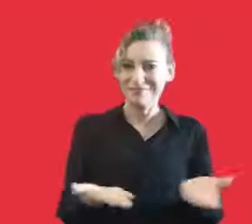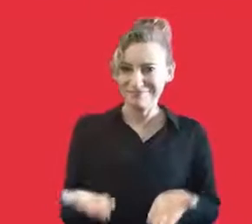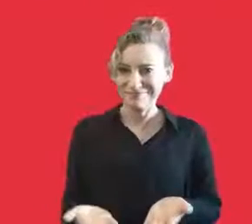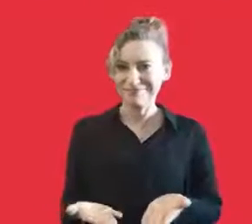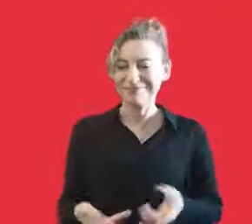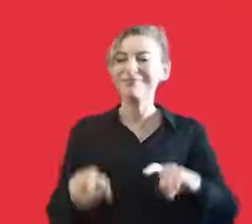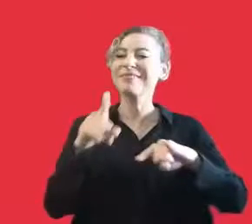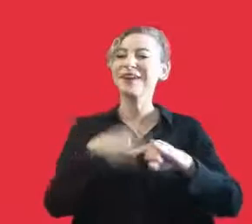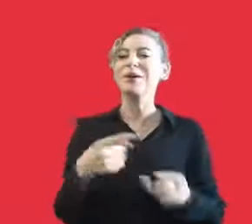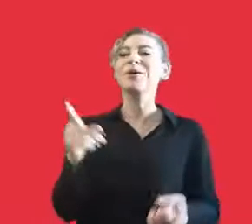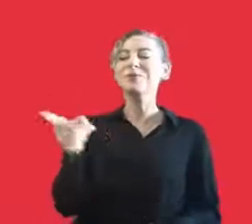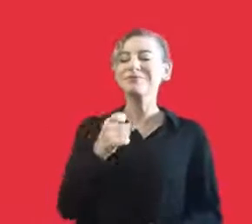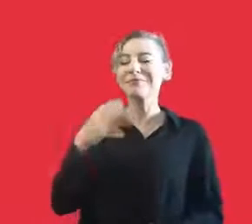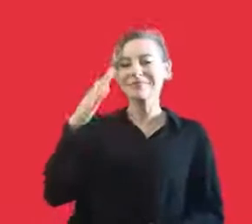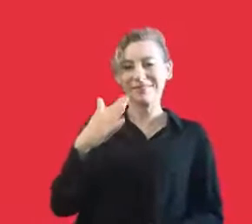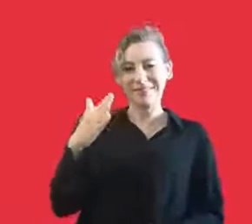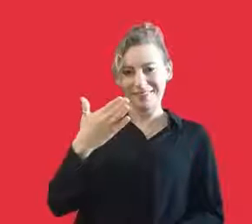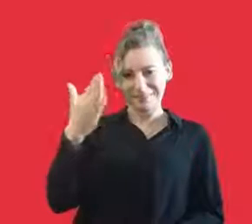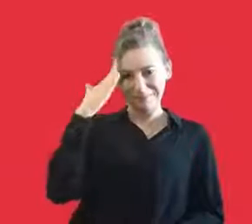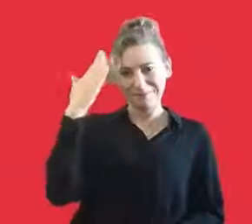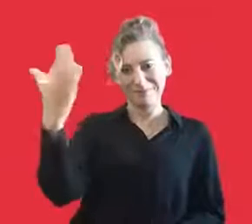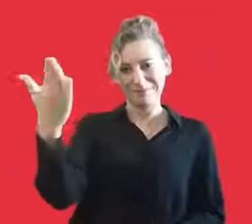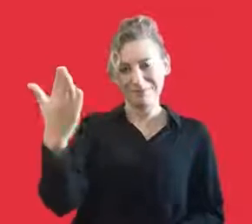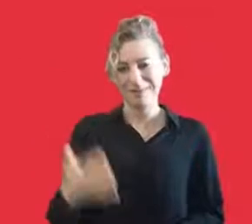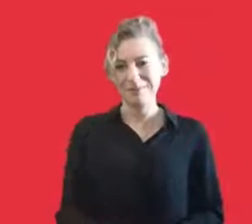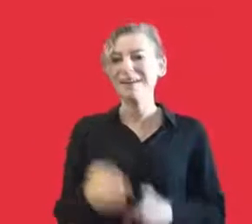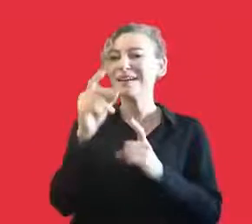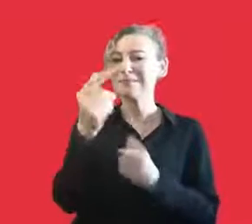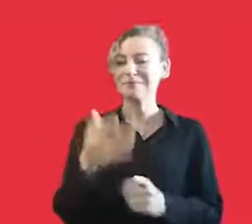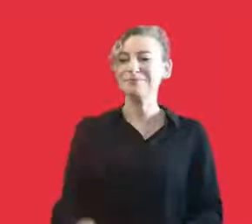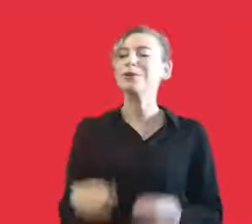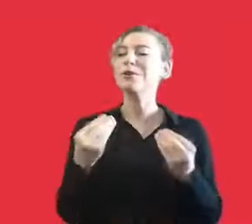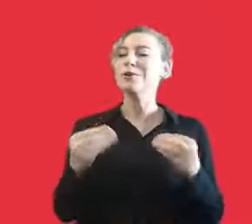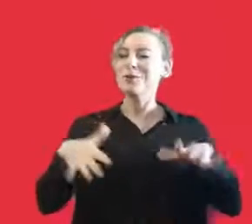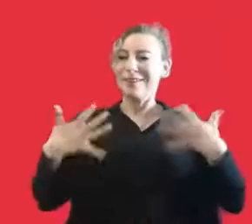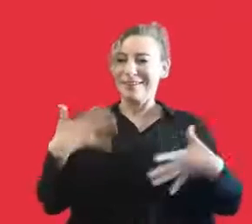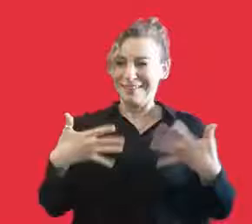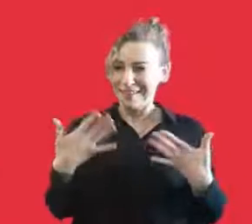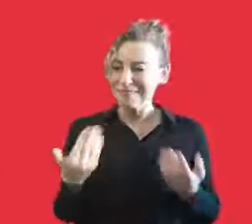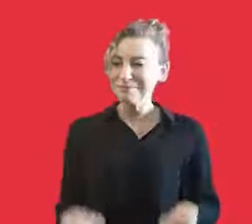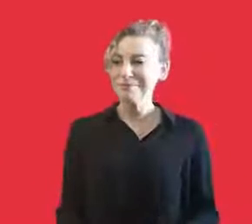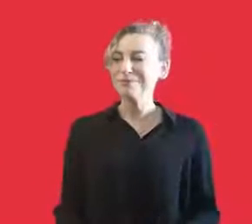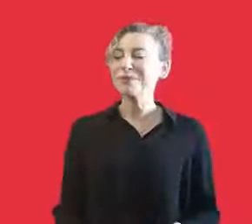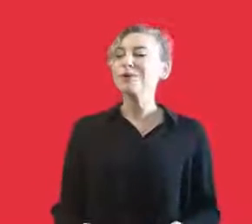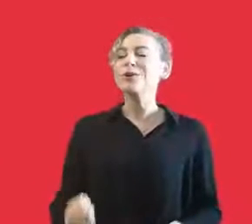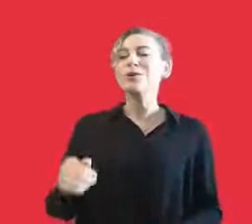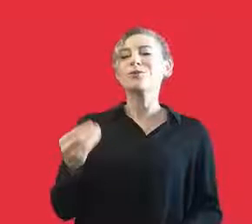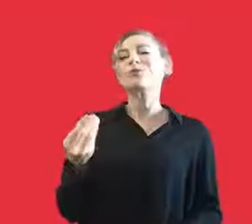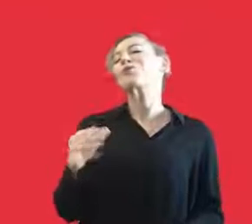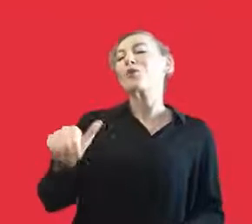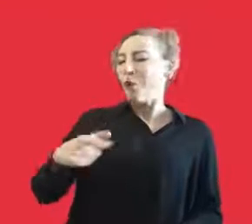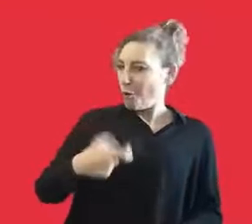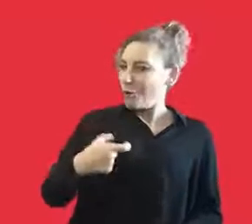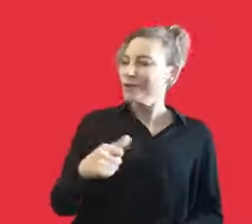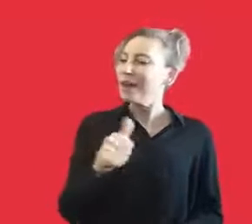Hello. I would like to say hi to everyone. I am very excited. I am